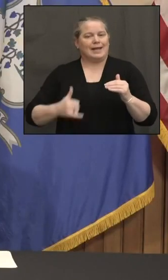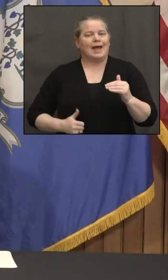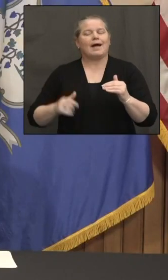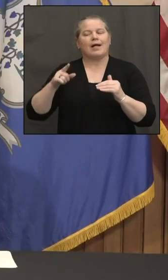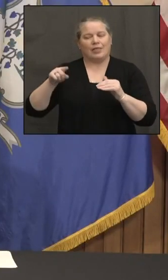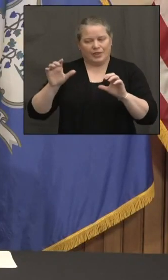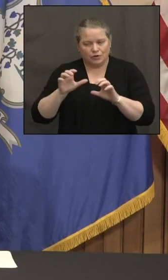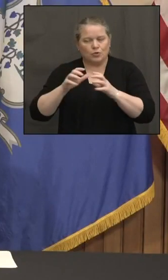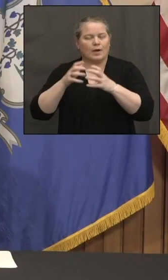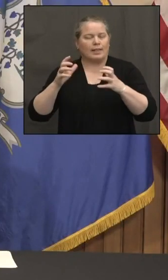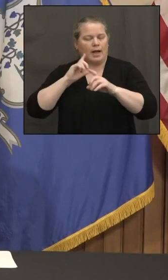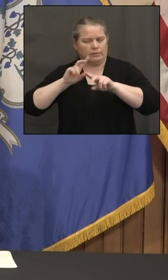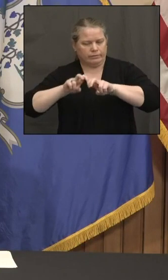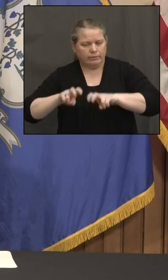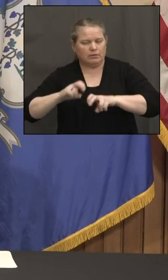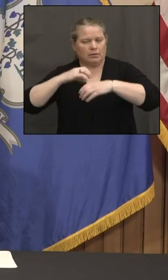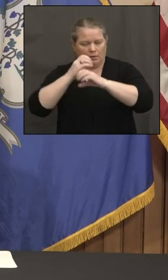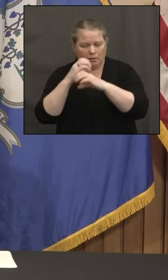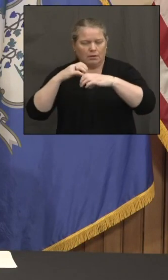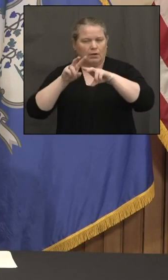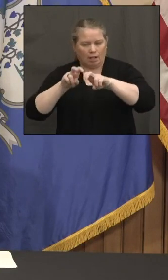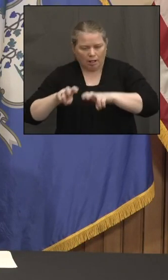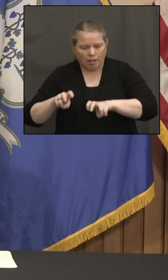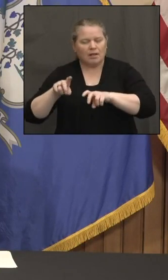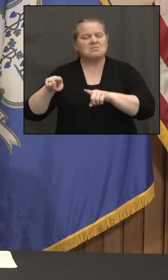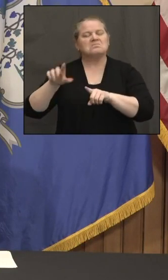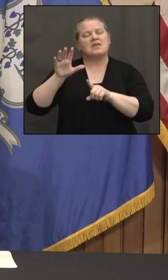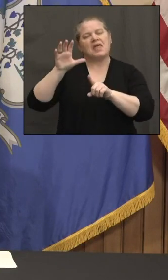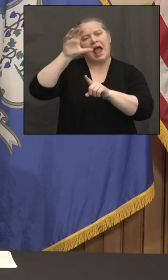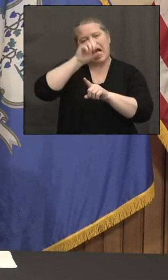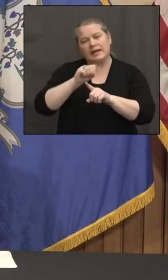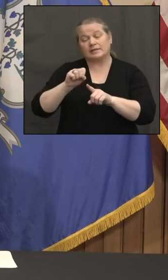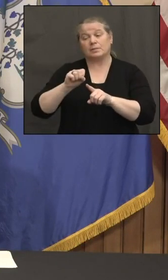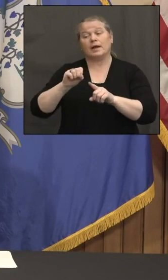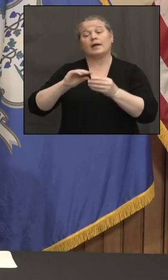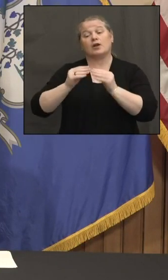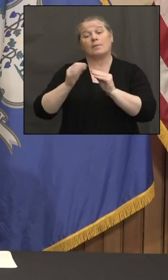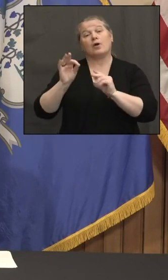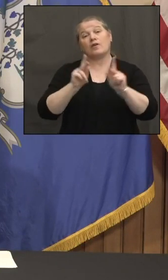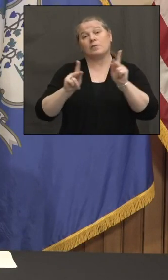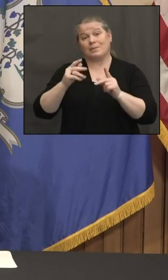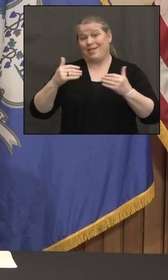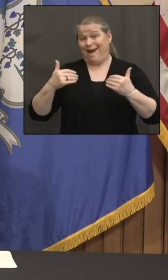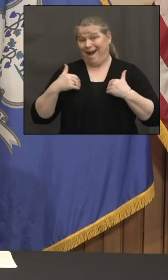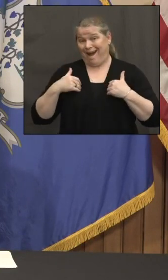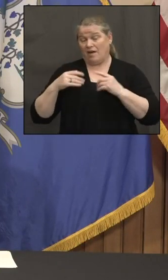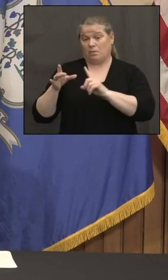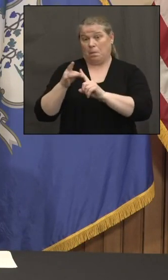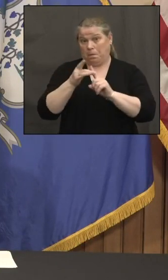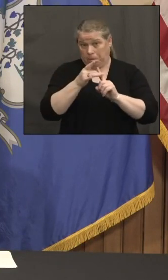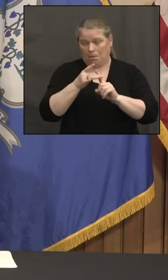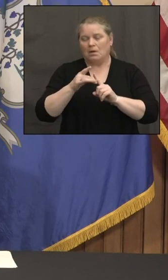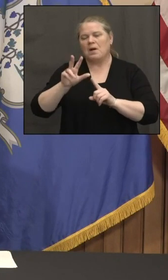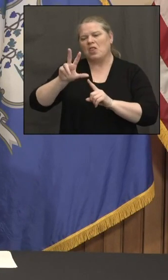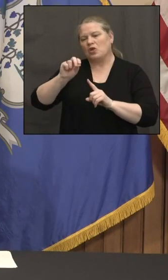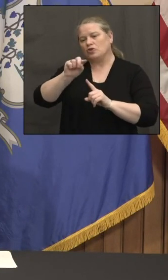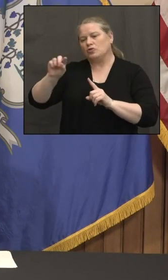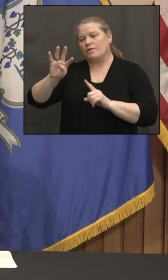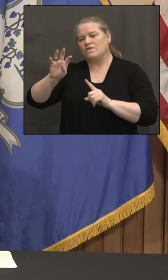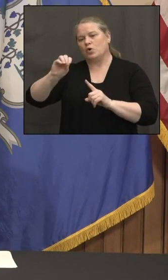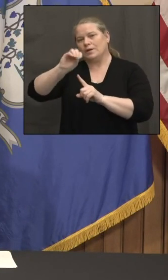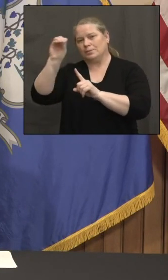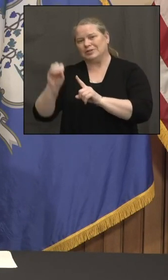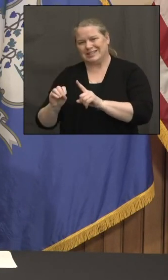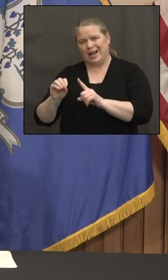a lot of analysis. They estimate we're probably in the range 30 to 40% of the cases in the state right now are the B.1.1.7 variant. But